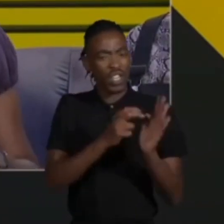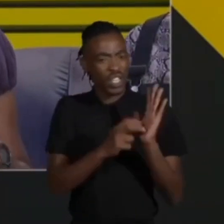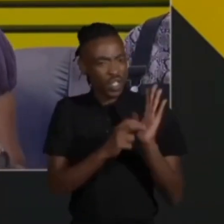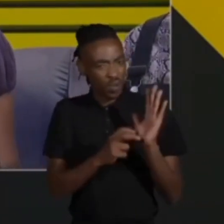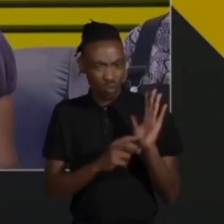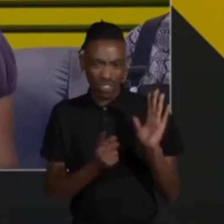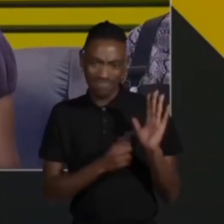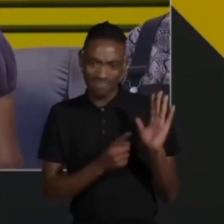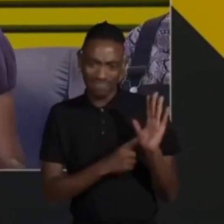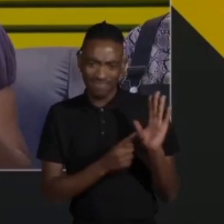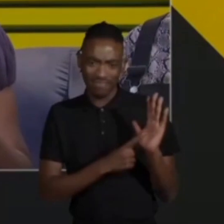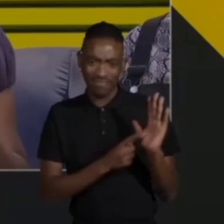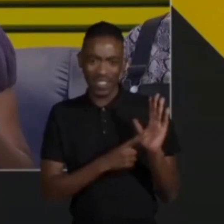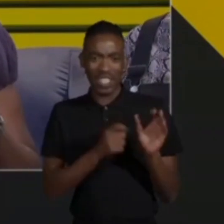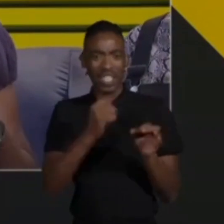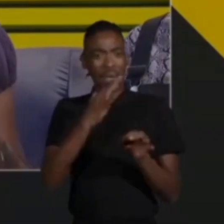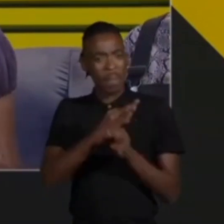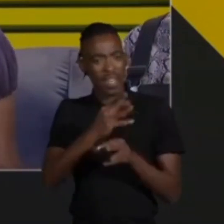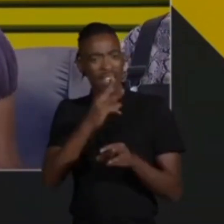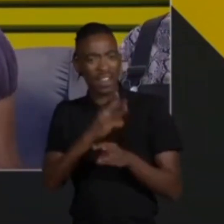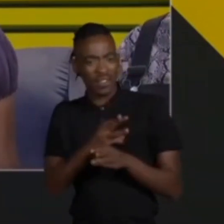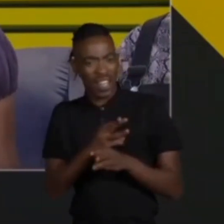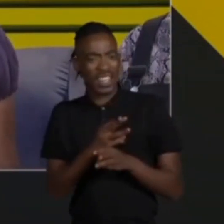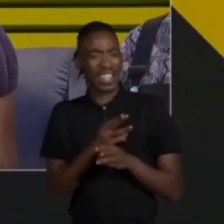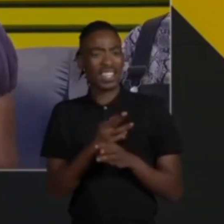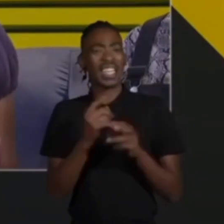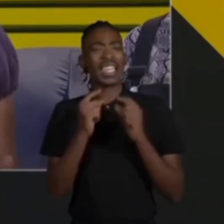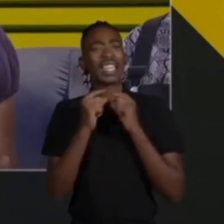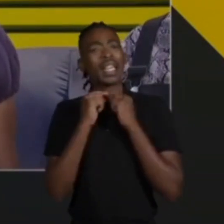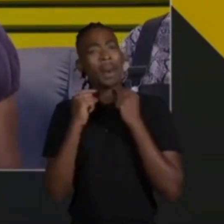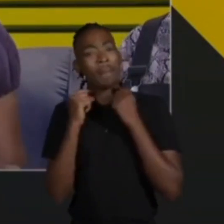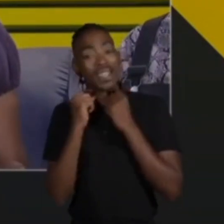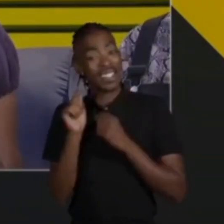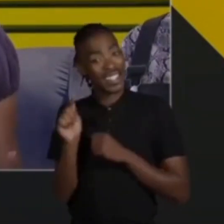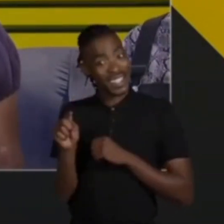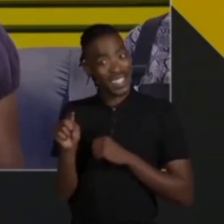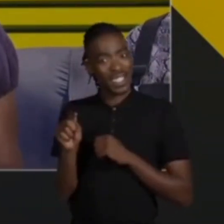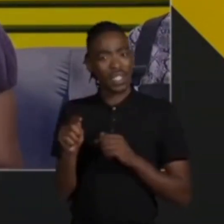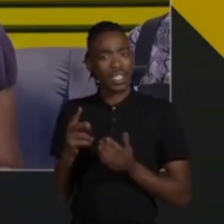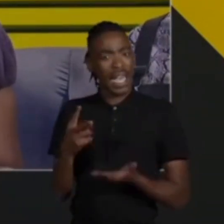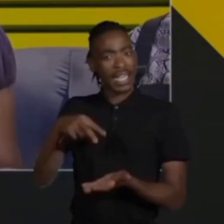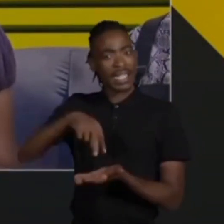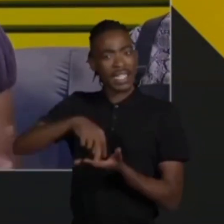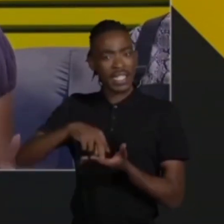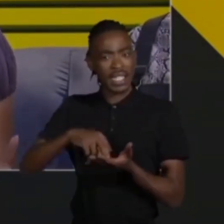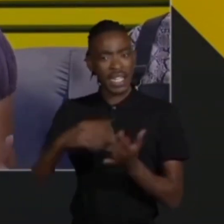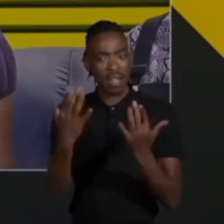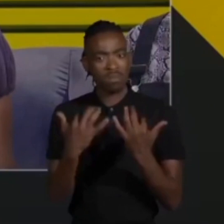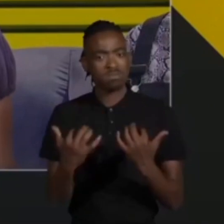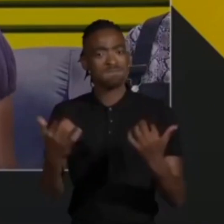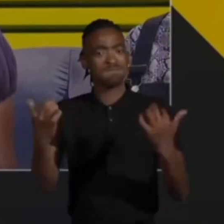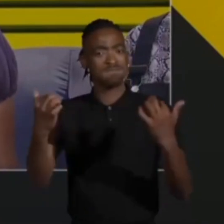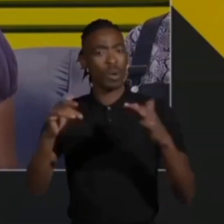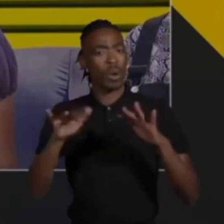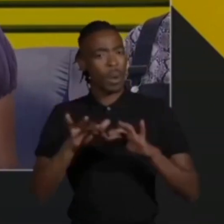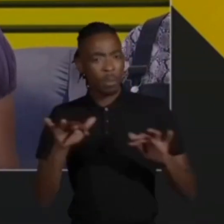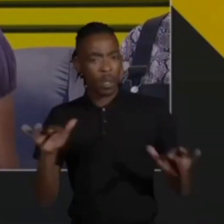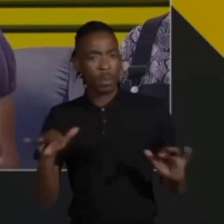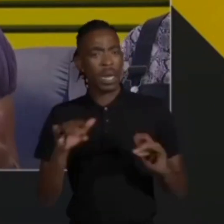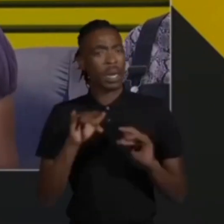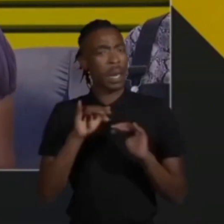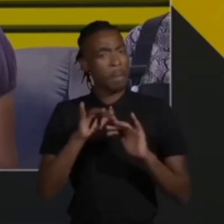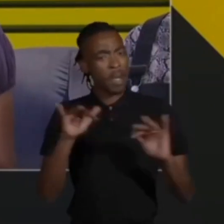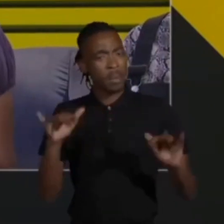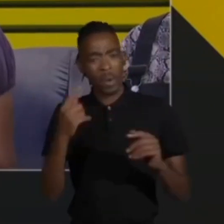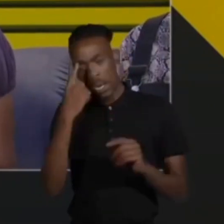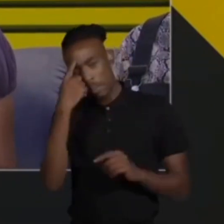you know our parents are the image they're the standard that is set for that church for that faith for whatever it is that they believe and the